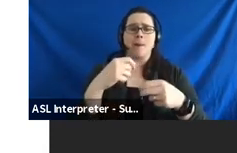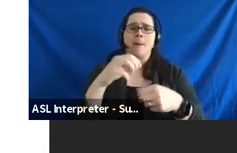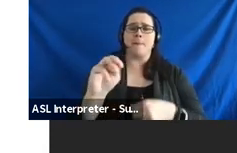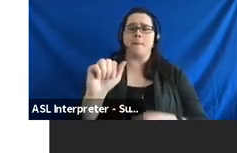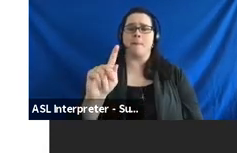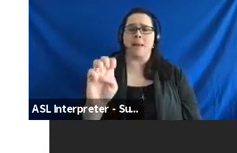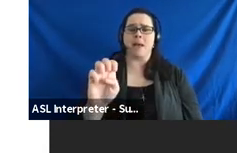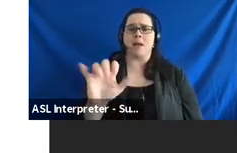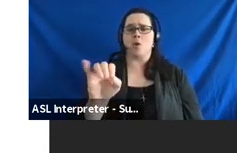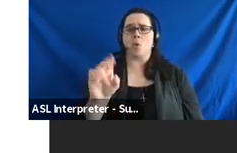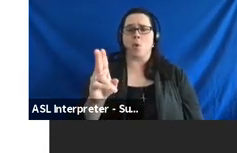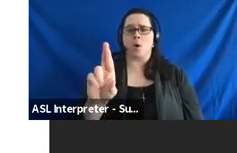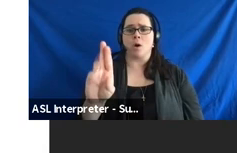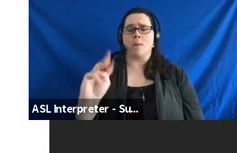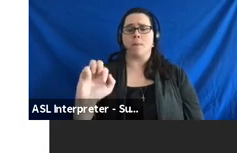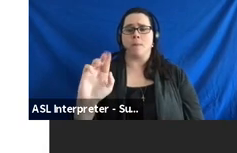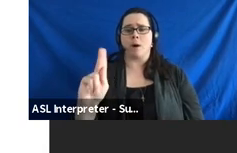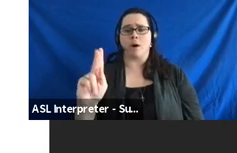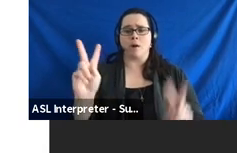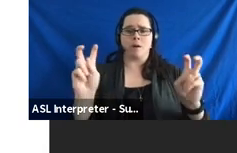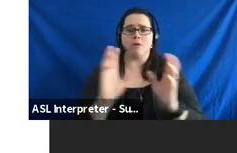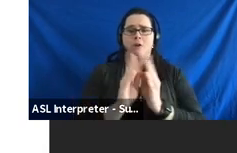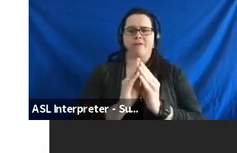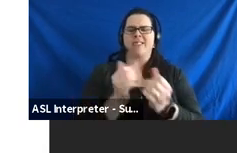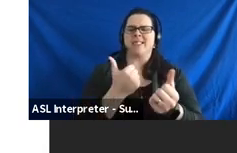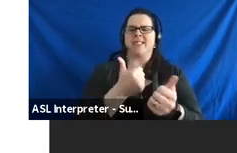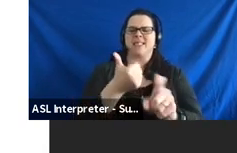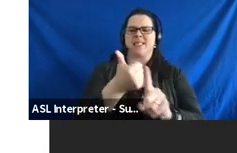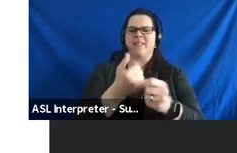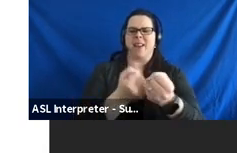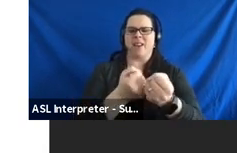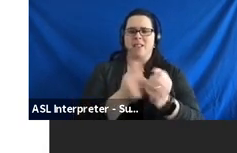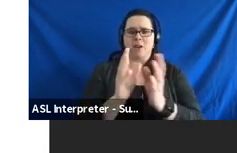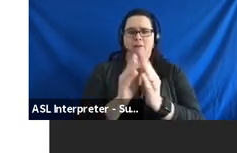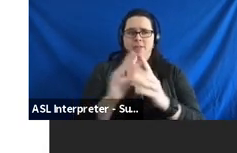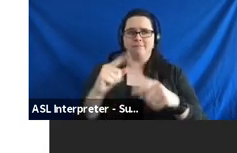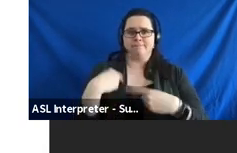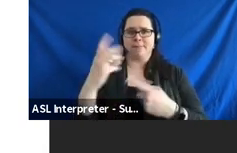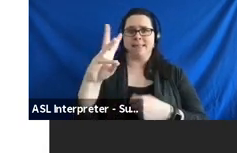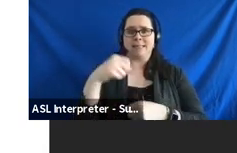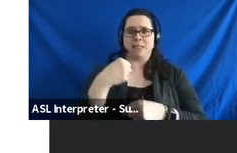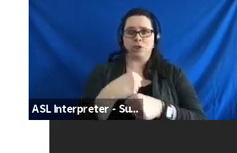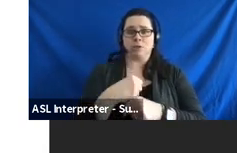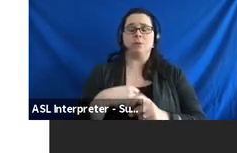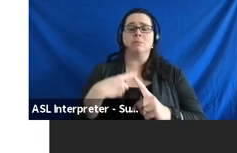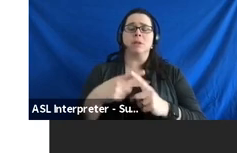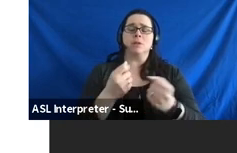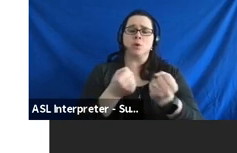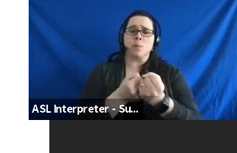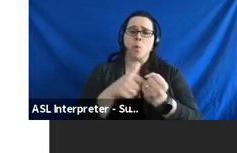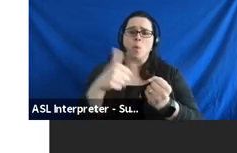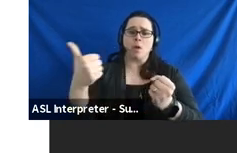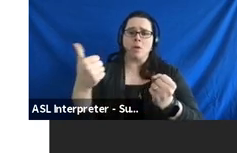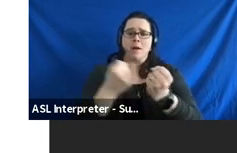conference. And so, this is a self-advocacy conference that we've been doing for six years now. And we also want to support other